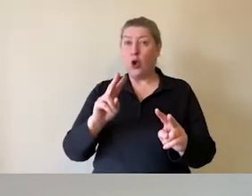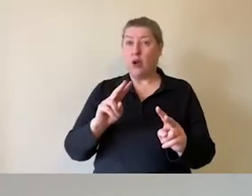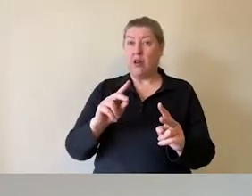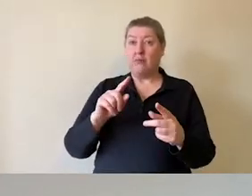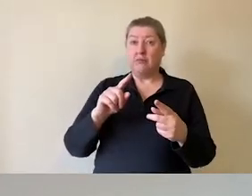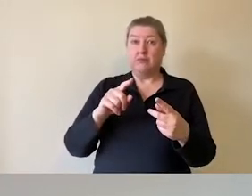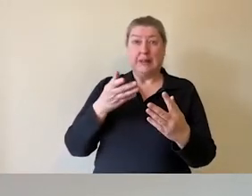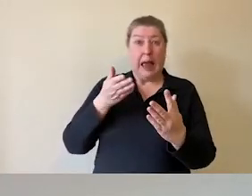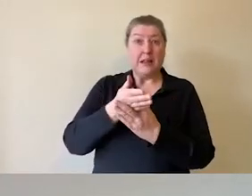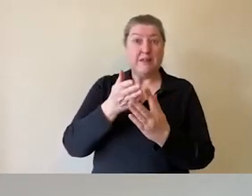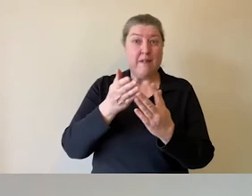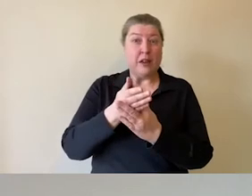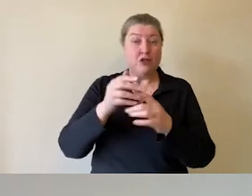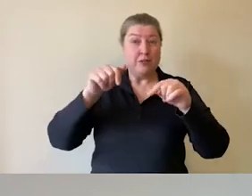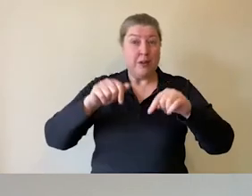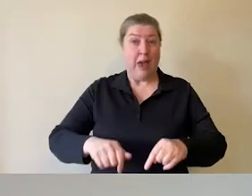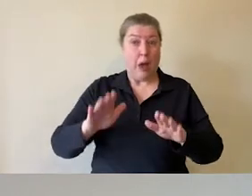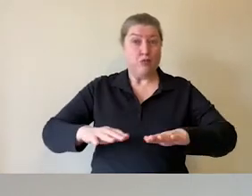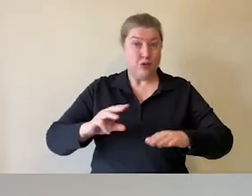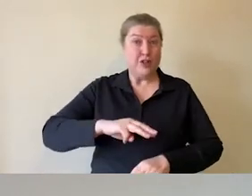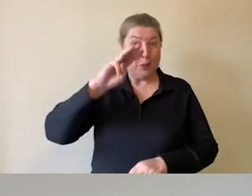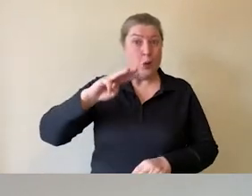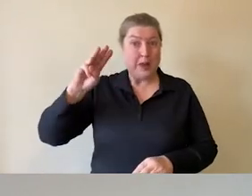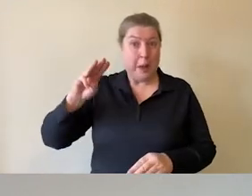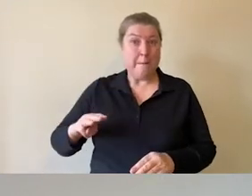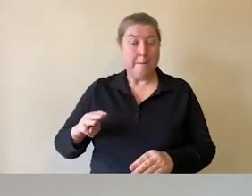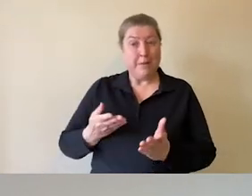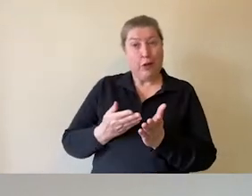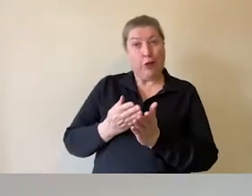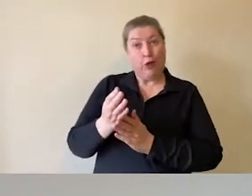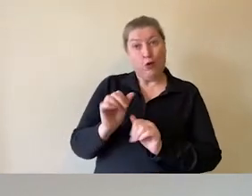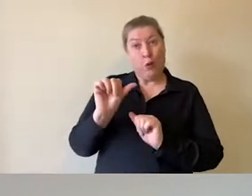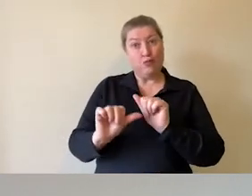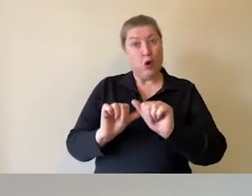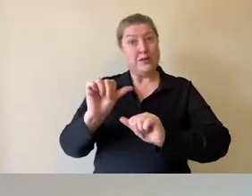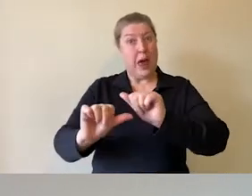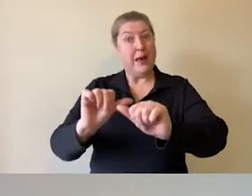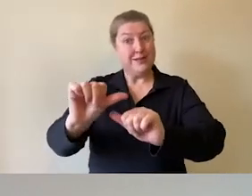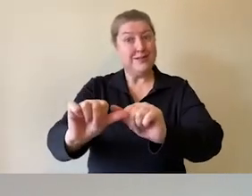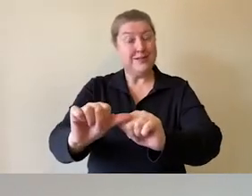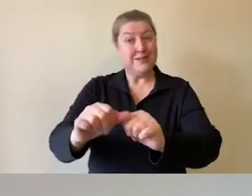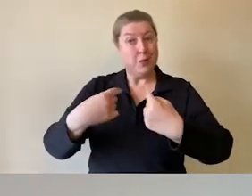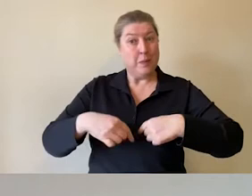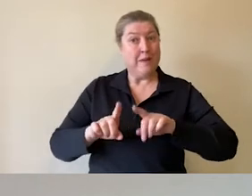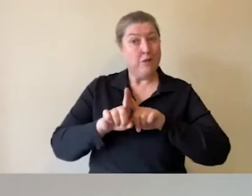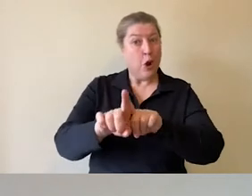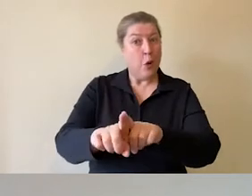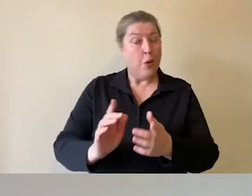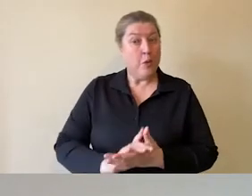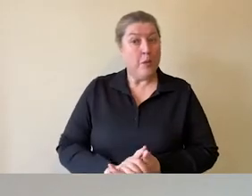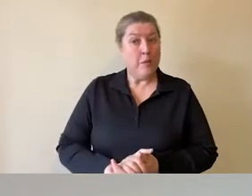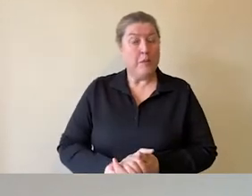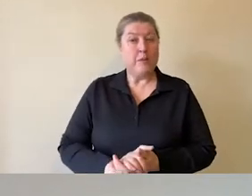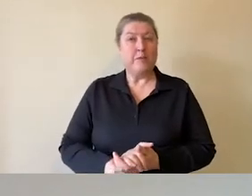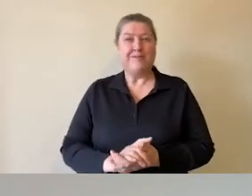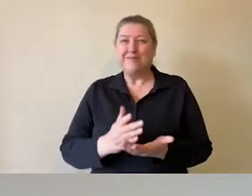we've made here at the British Museum, taking you through some of the processes we have followed, sharing some